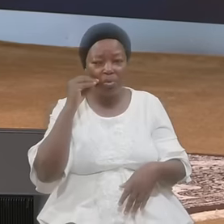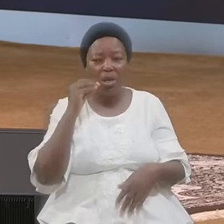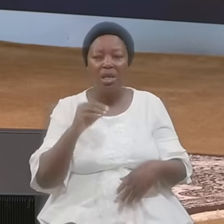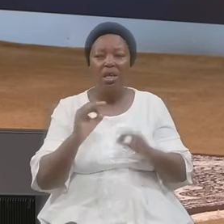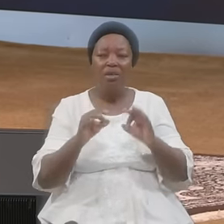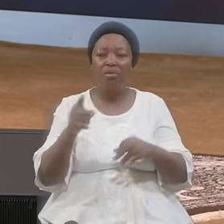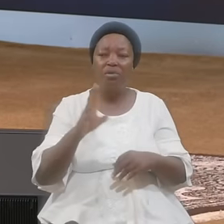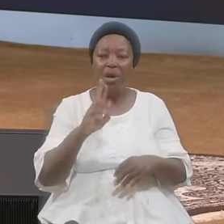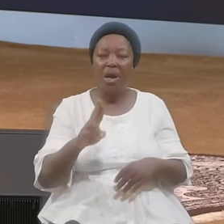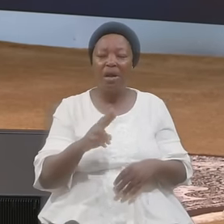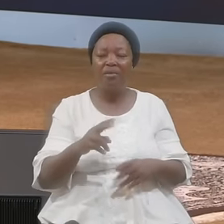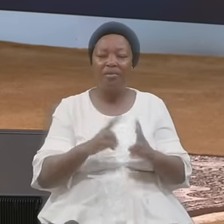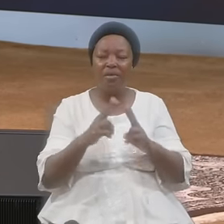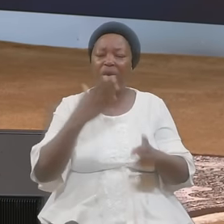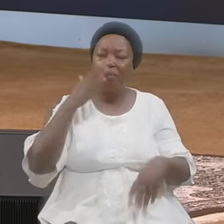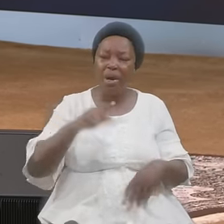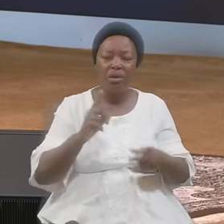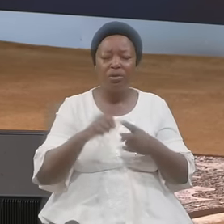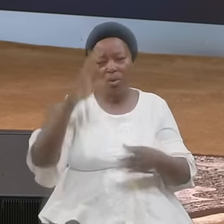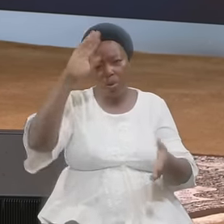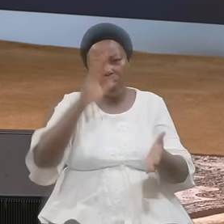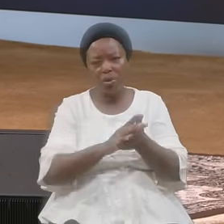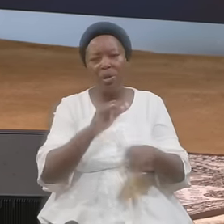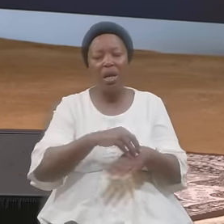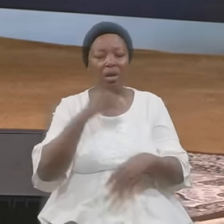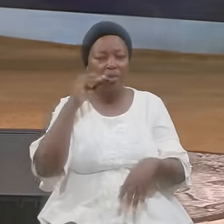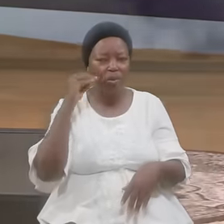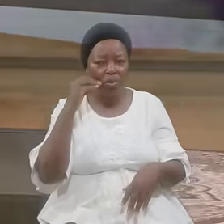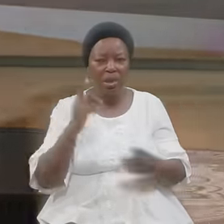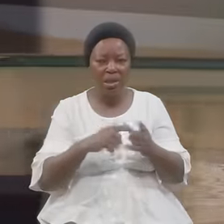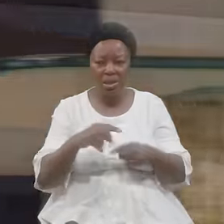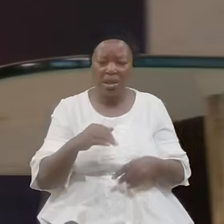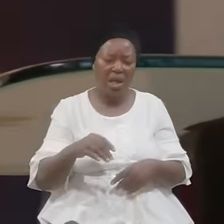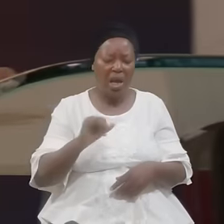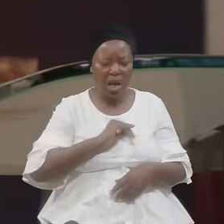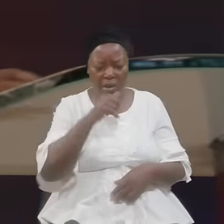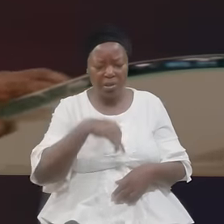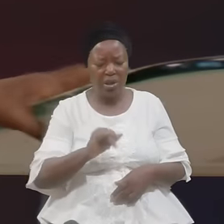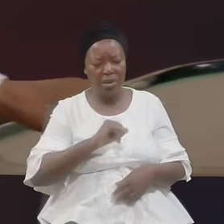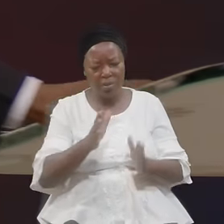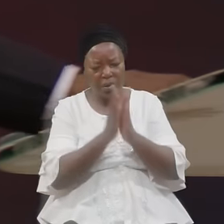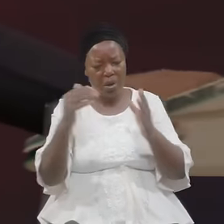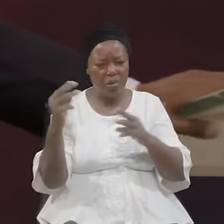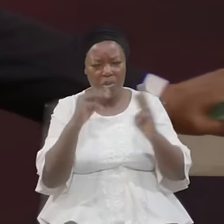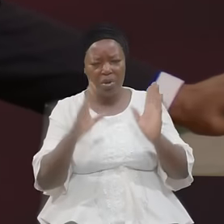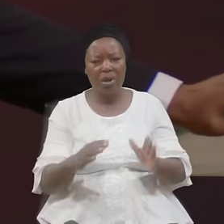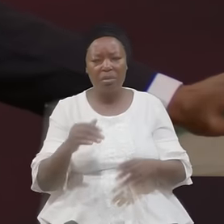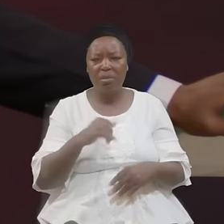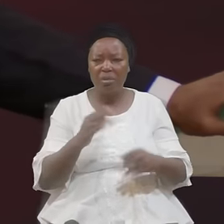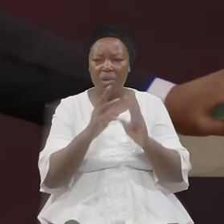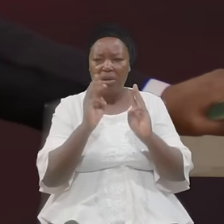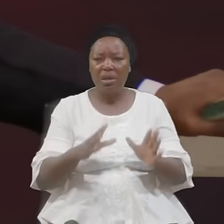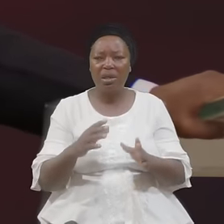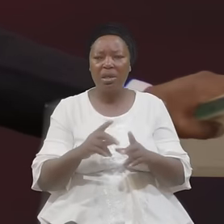You Are Naughty To Your Husband At Home And Say I'm Still A Prayer Warrior And Then Prayer Warrior Time Comes You